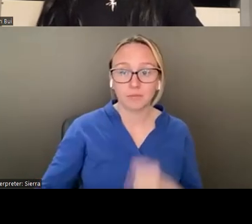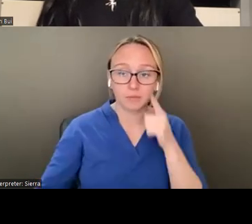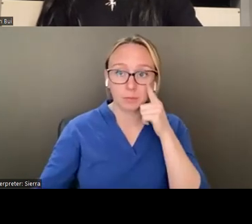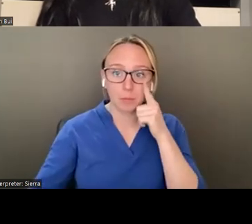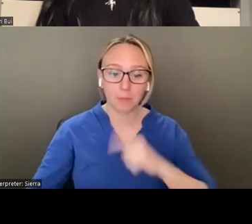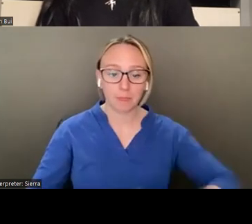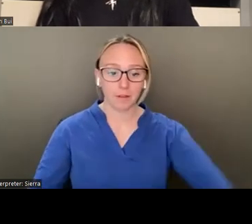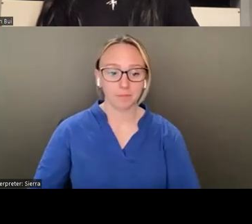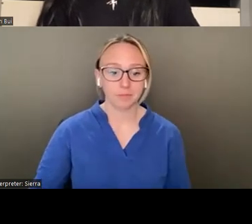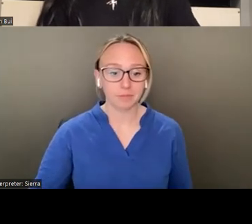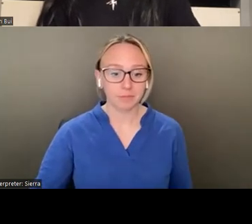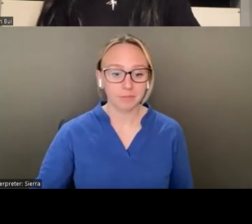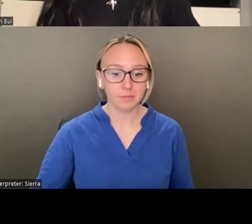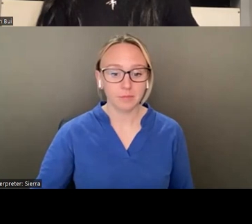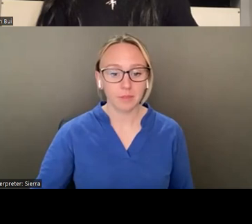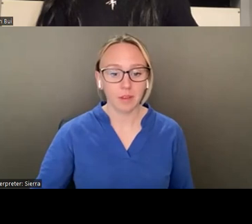Oh, sure.